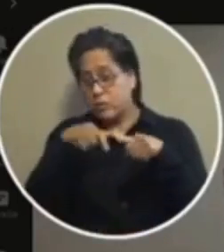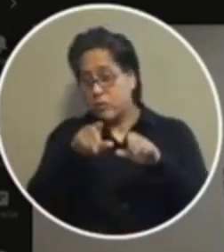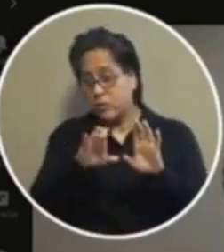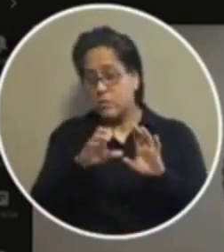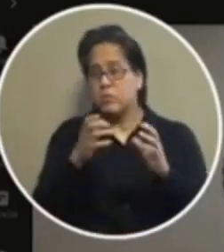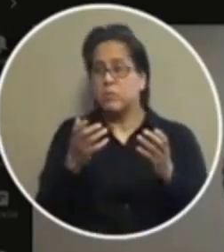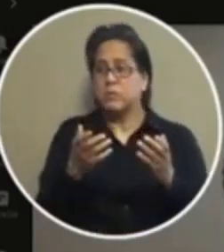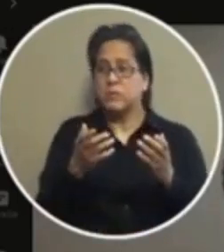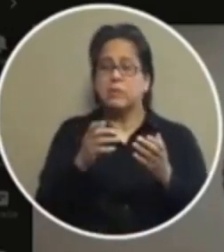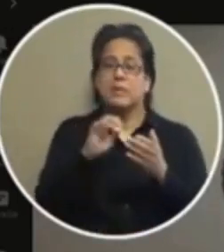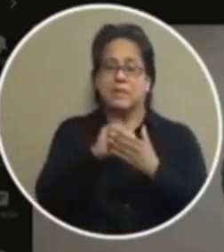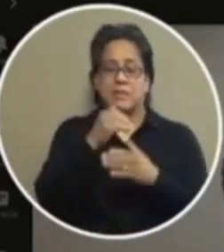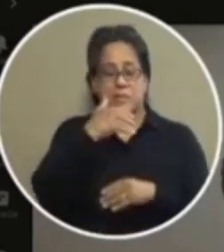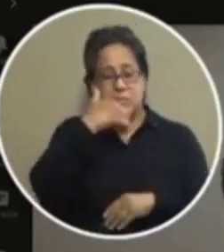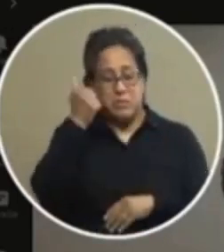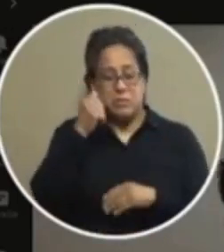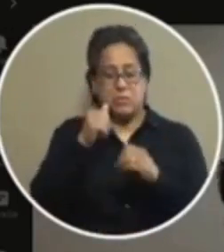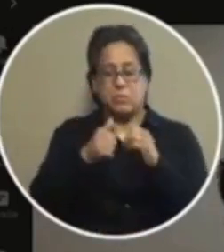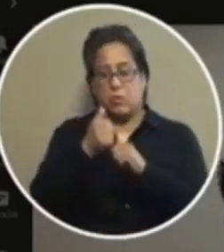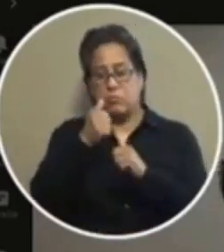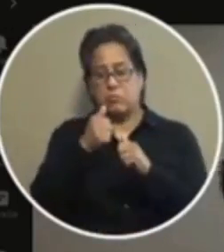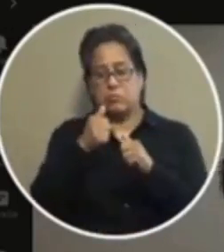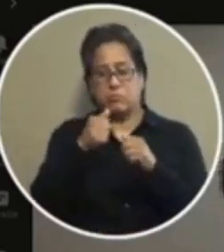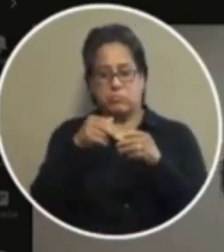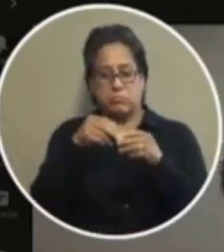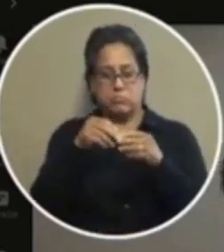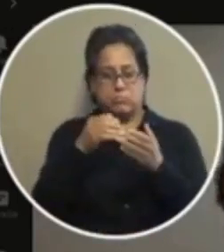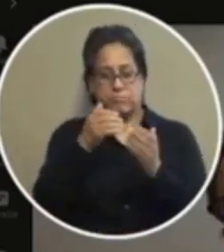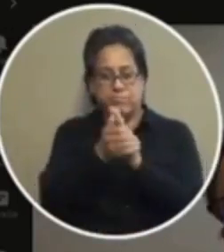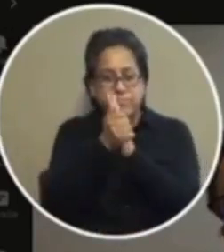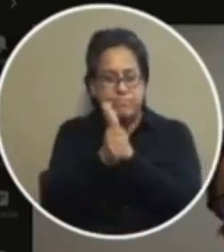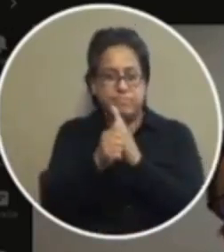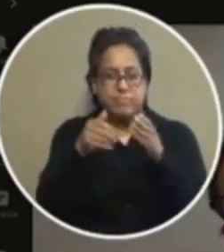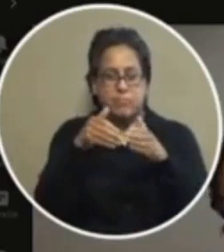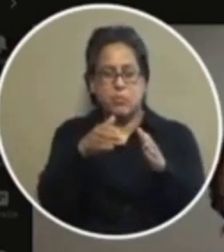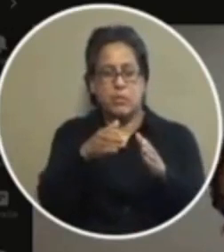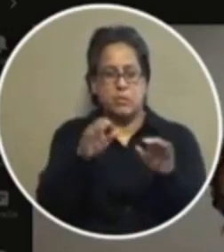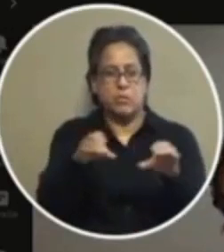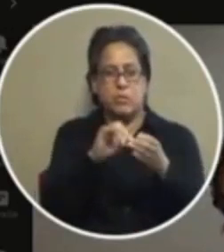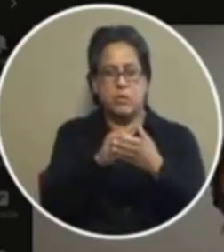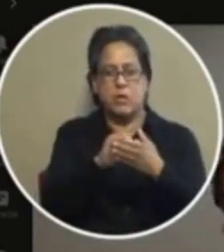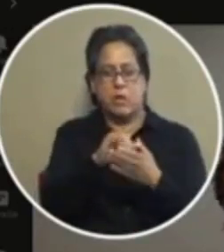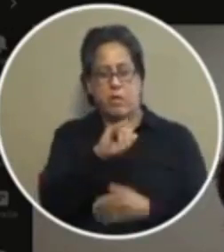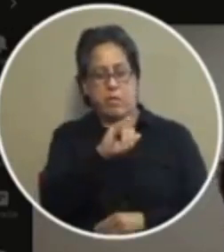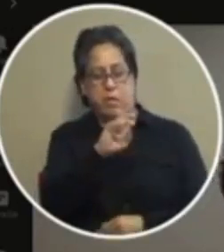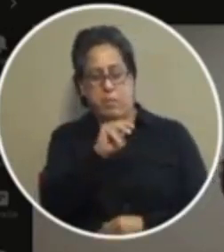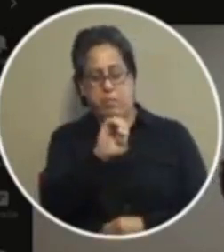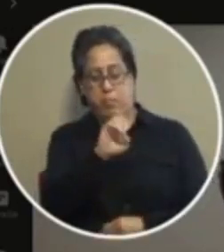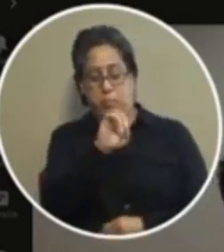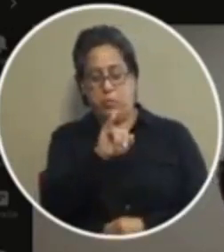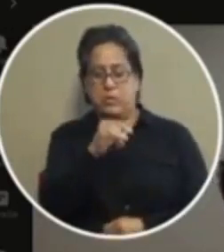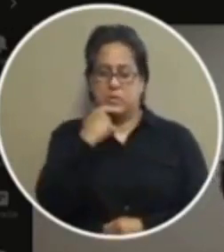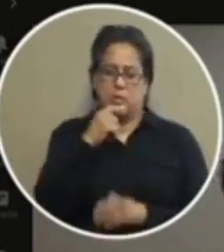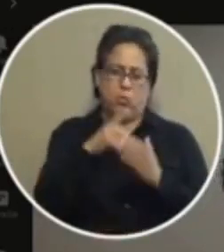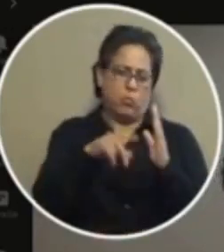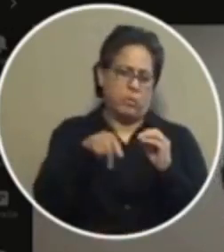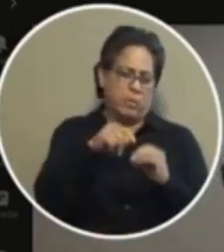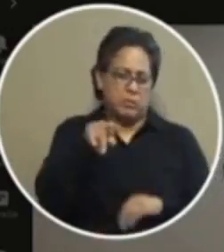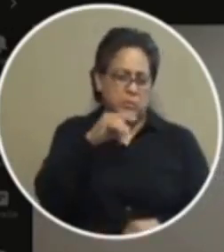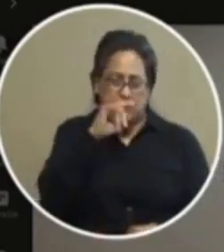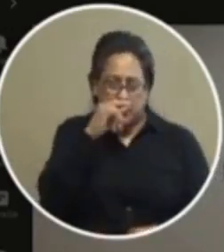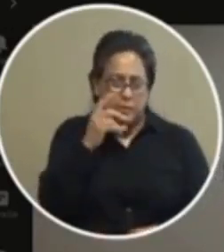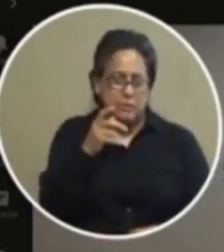the best and most efficient way to address the issues because judge because joe moody said well how about that kid